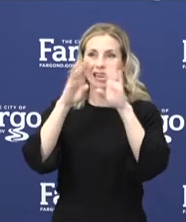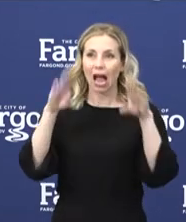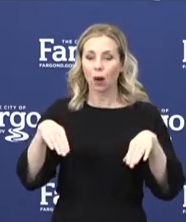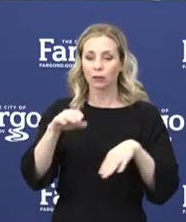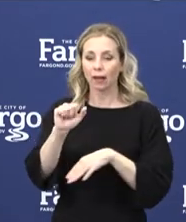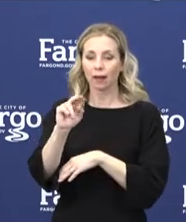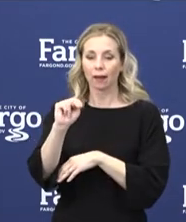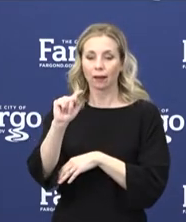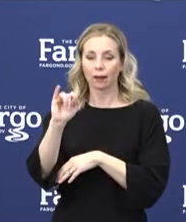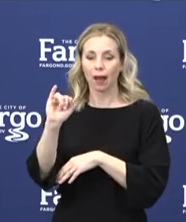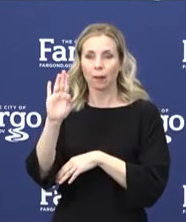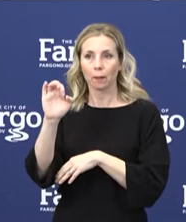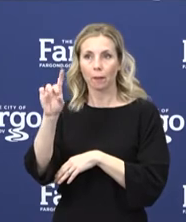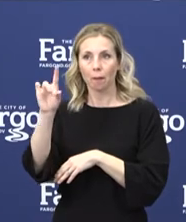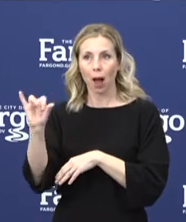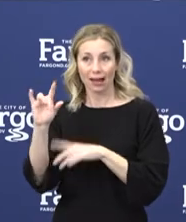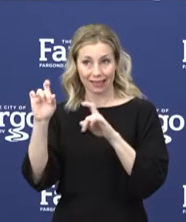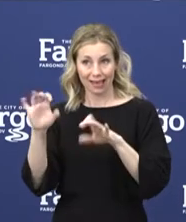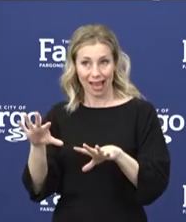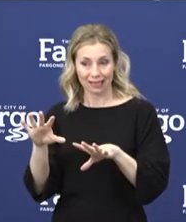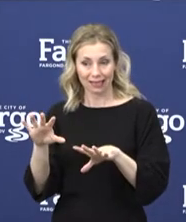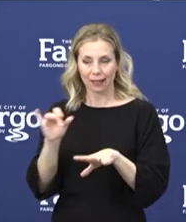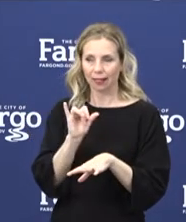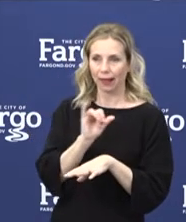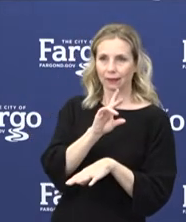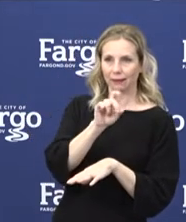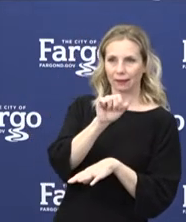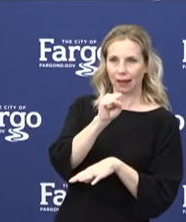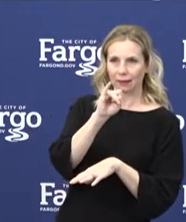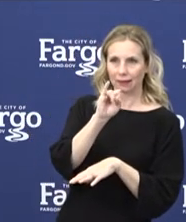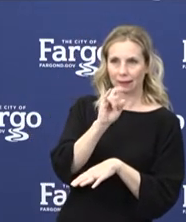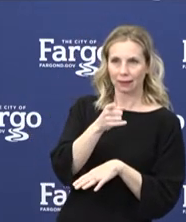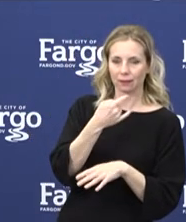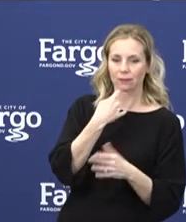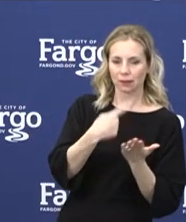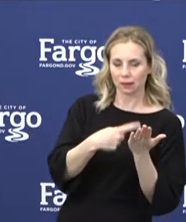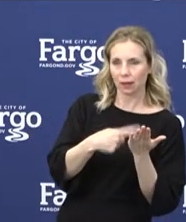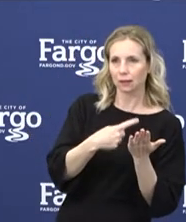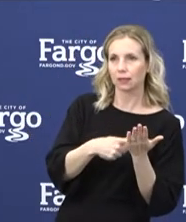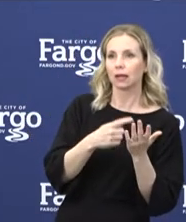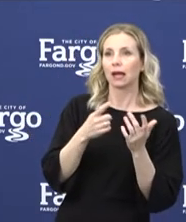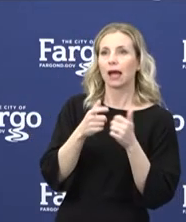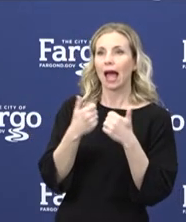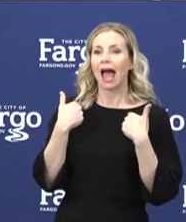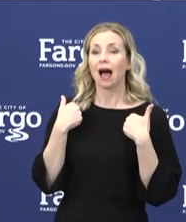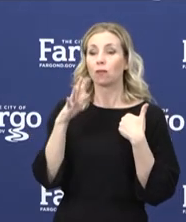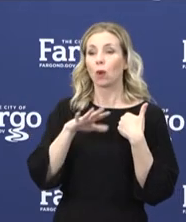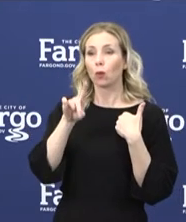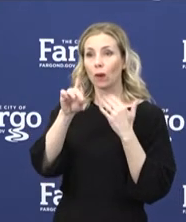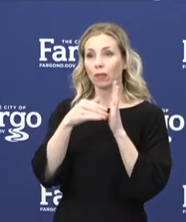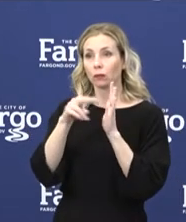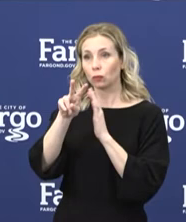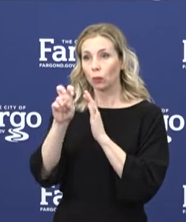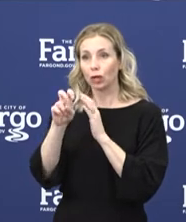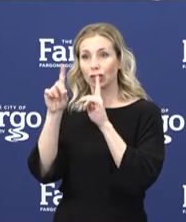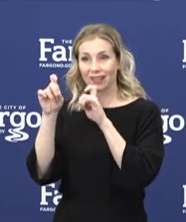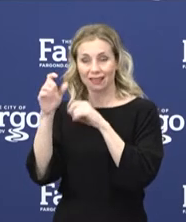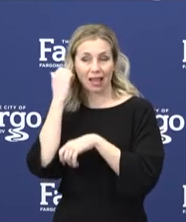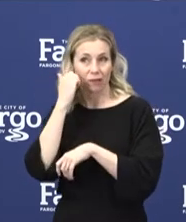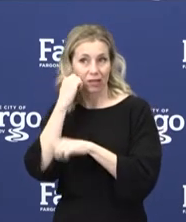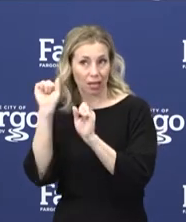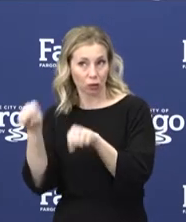test, such as Desi referred to, with a capacity of 1,200 tests per day. This will be an important